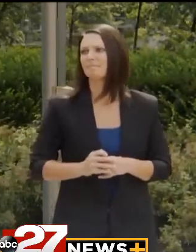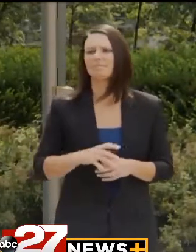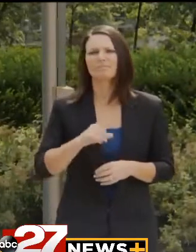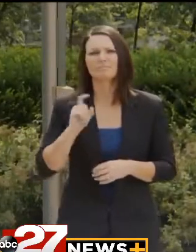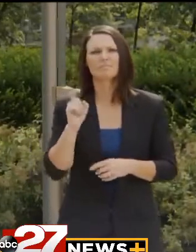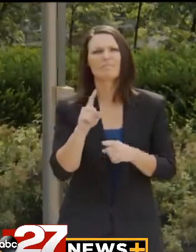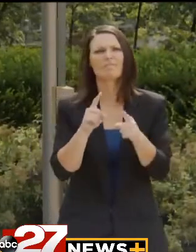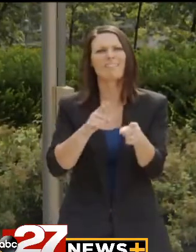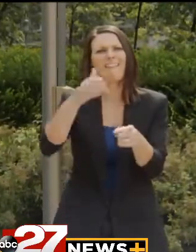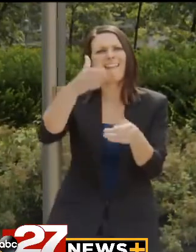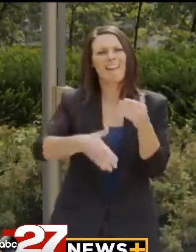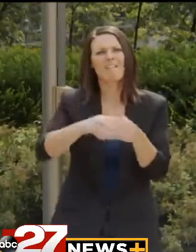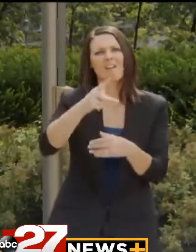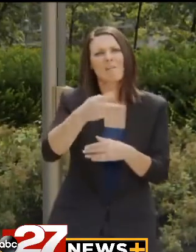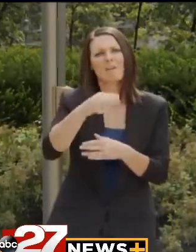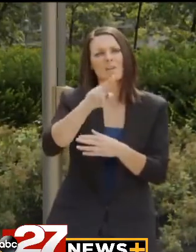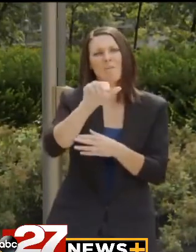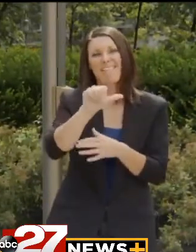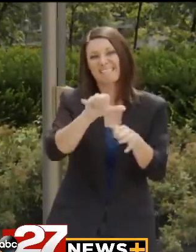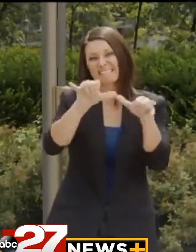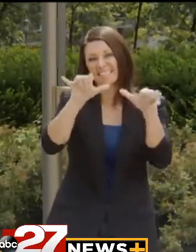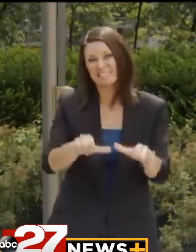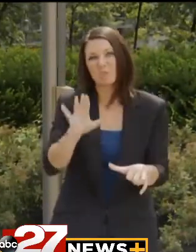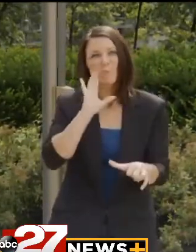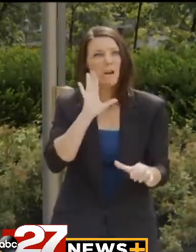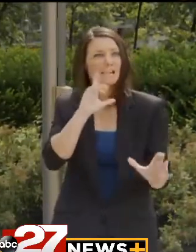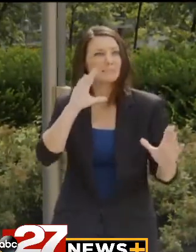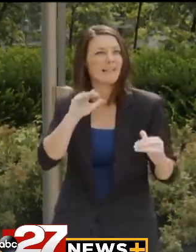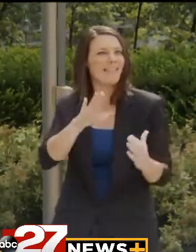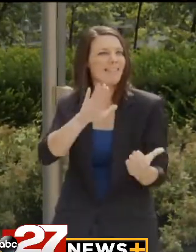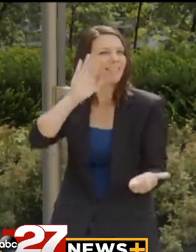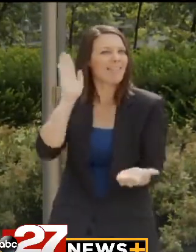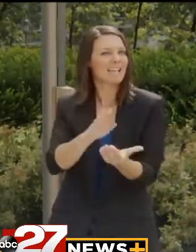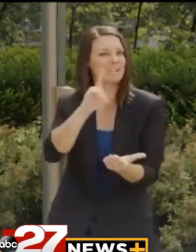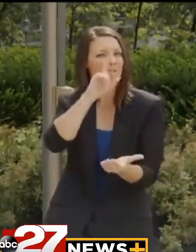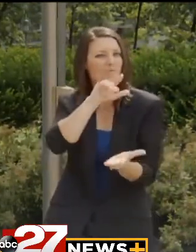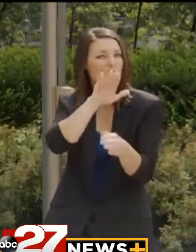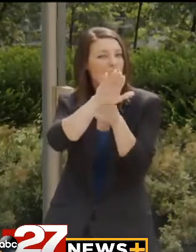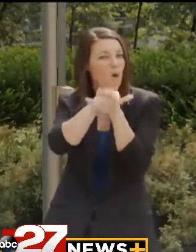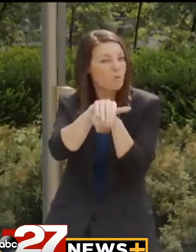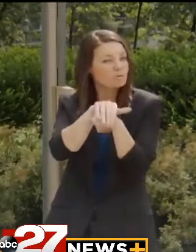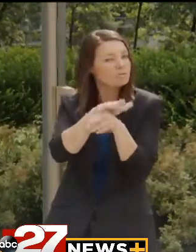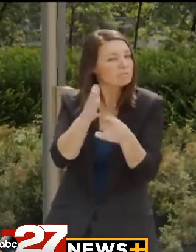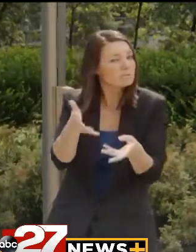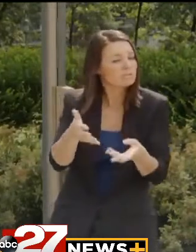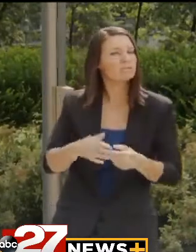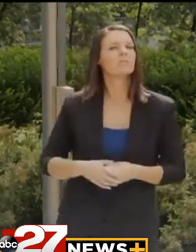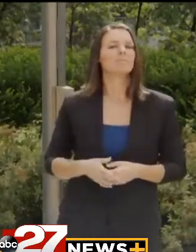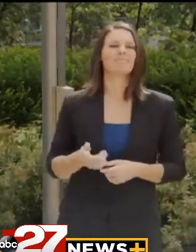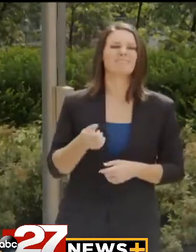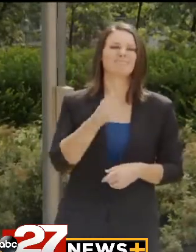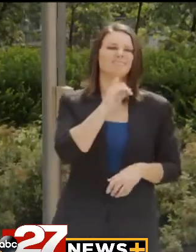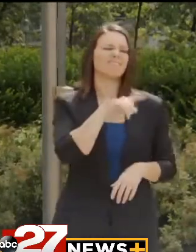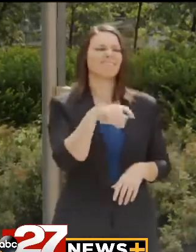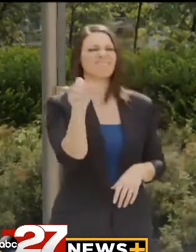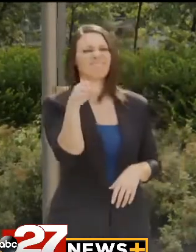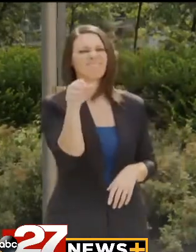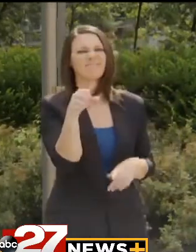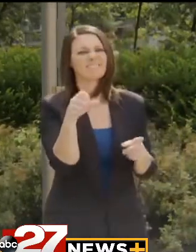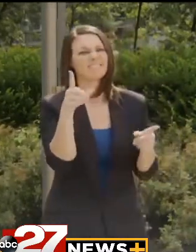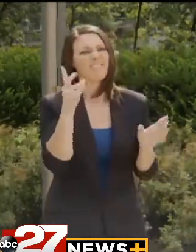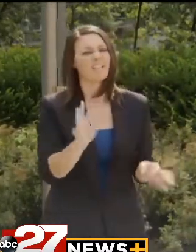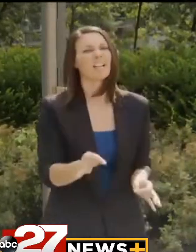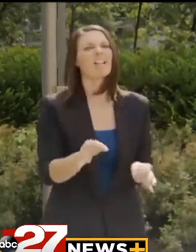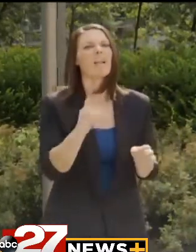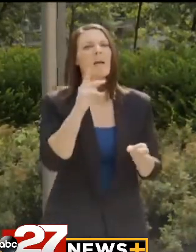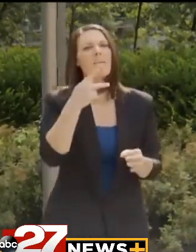With the end of the PUA system, are you expecting to see less fraud since that's where a lot of it began? Absolutely. You know, actually,